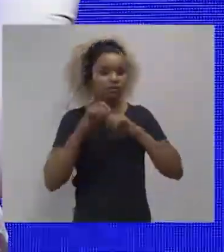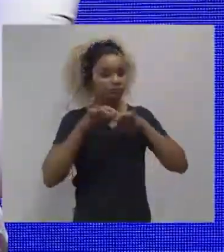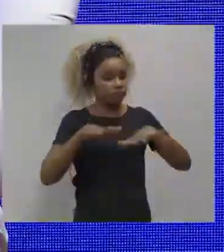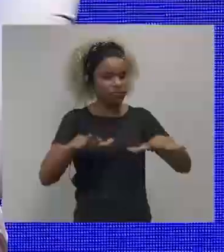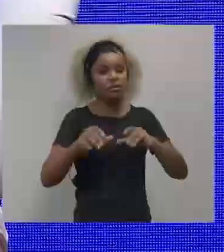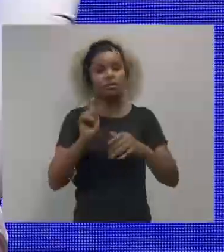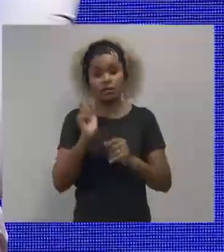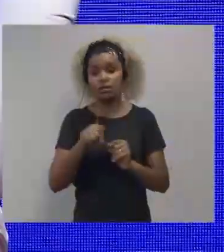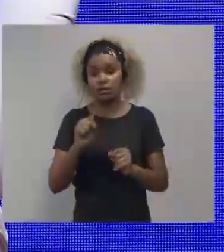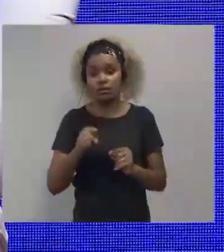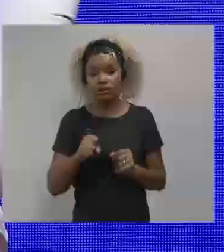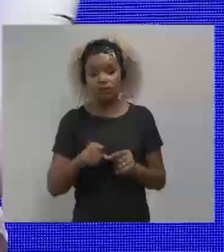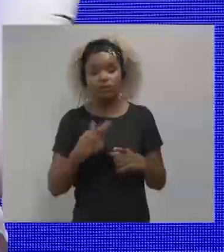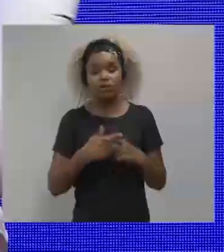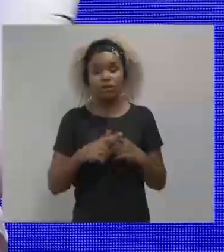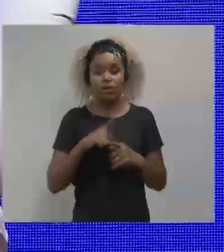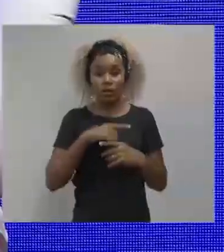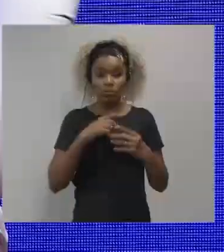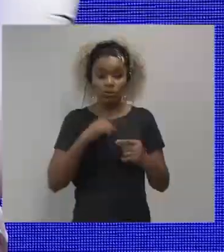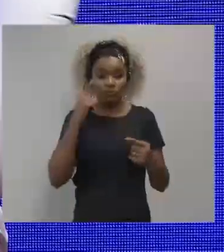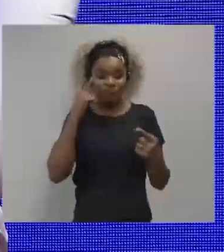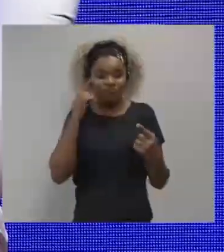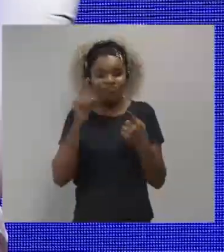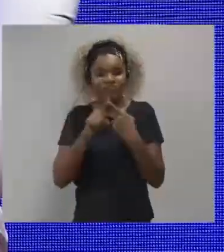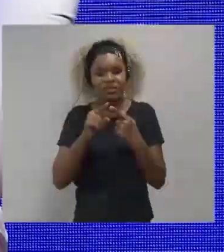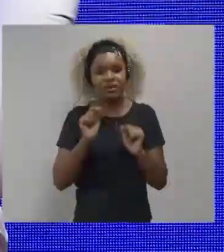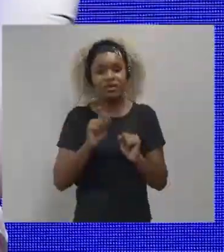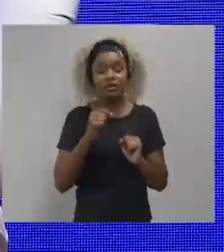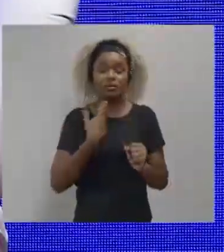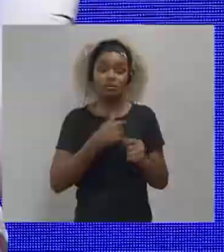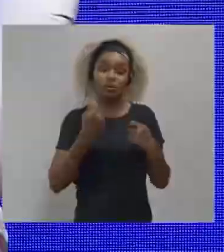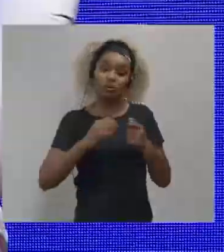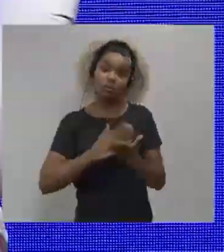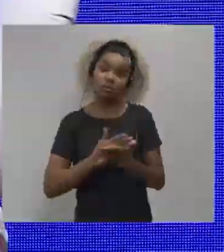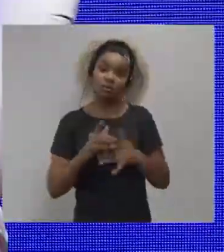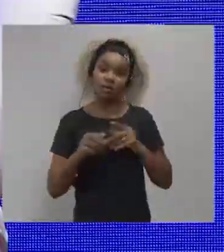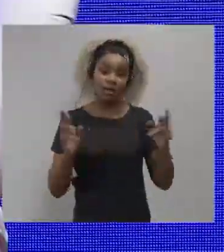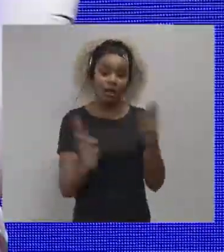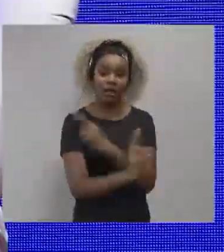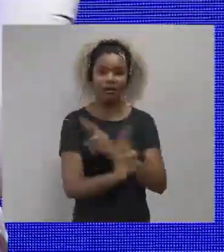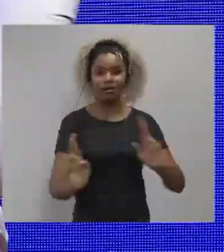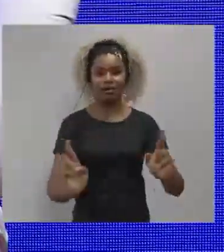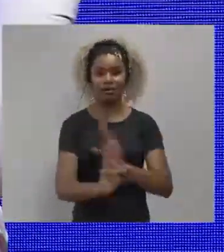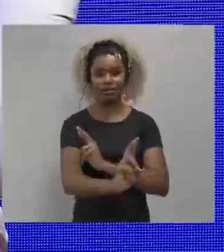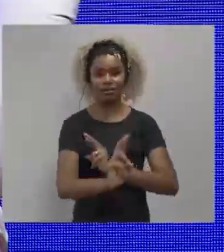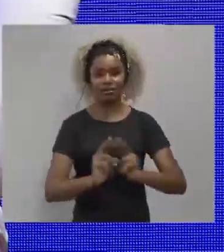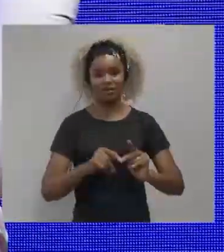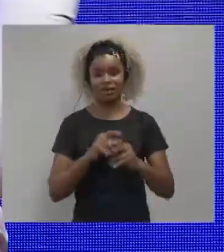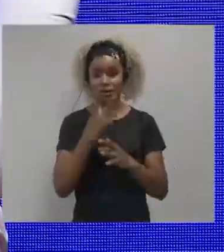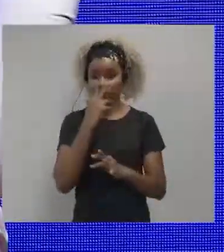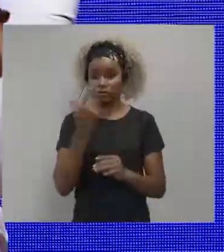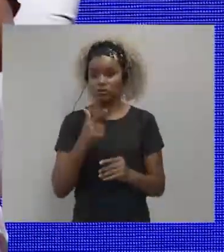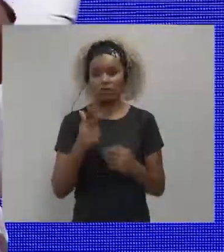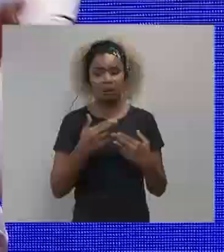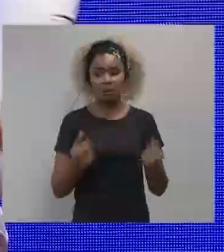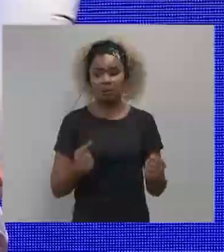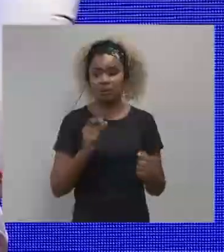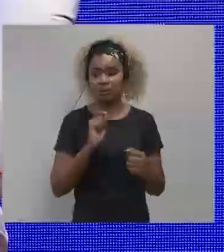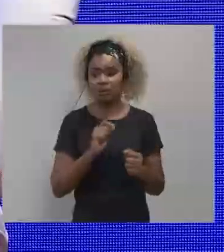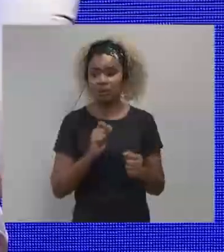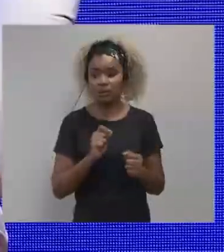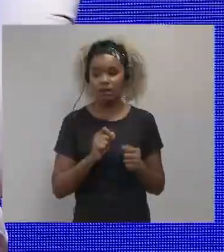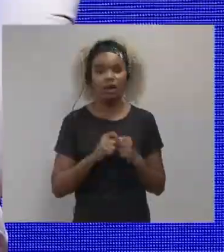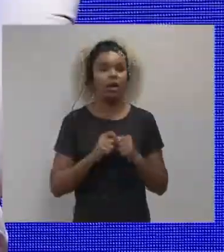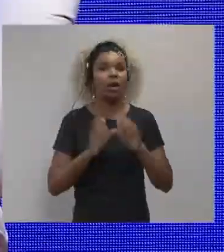problems. There are some things that need to be decentralized, yes. What I have as a conviction is that we need to start working by networks,